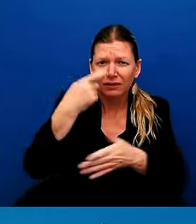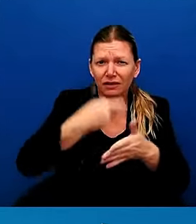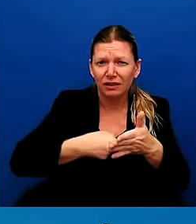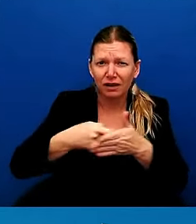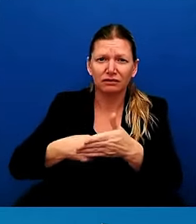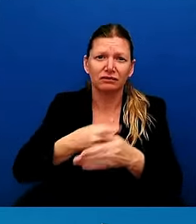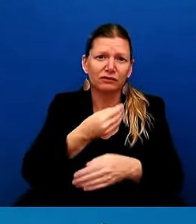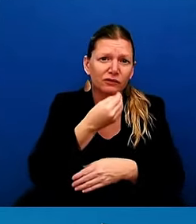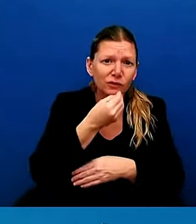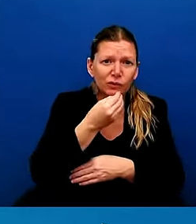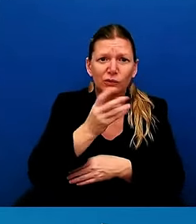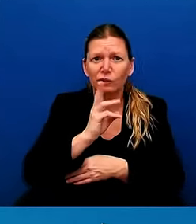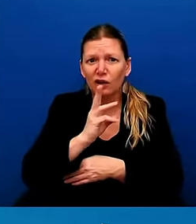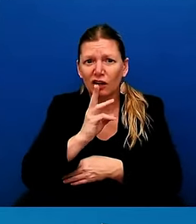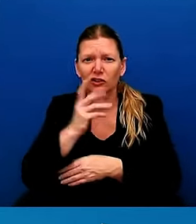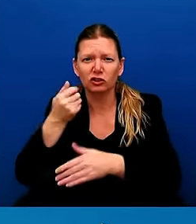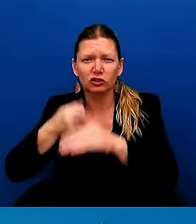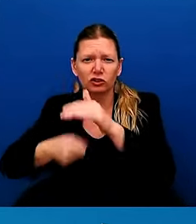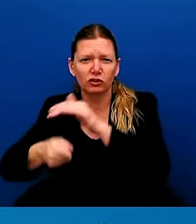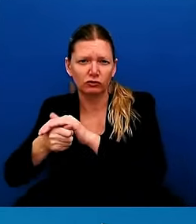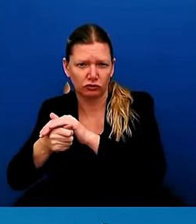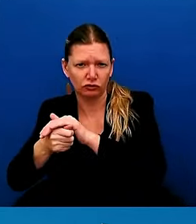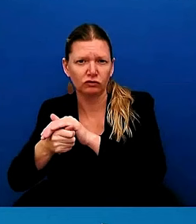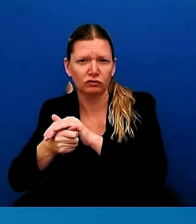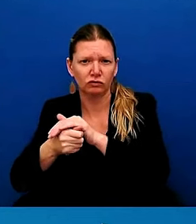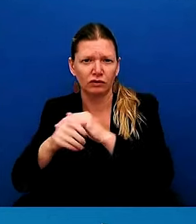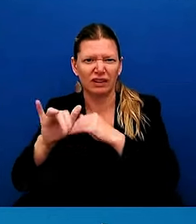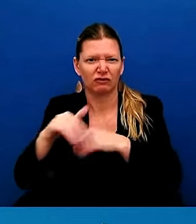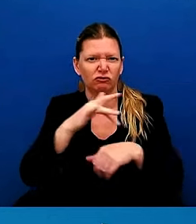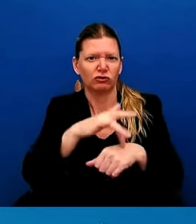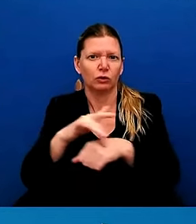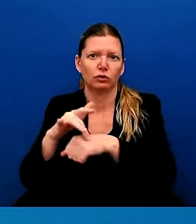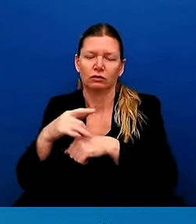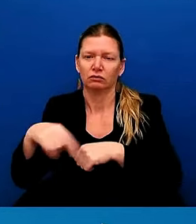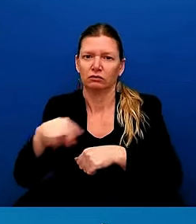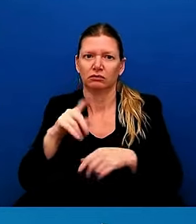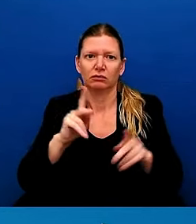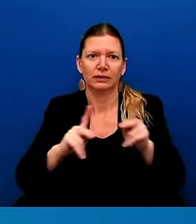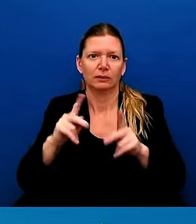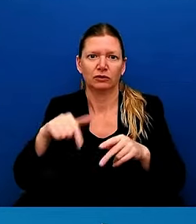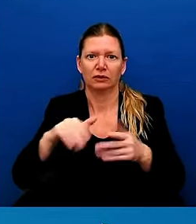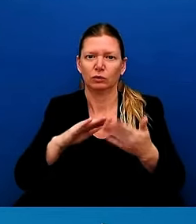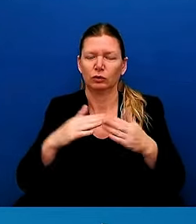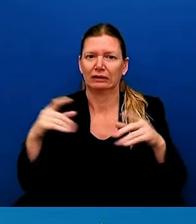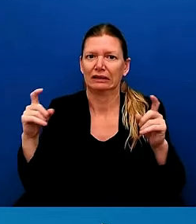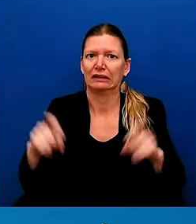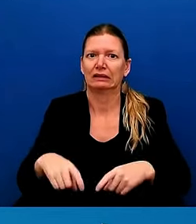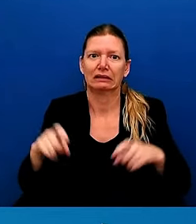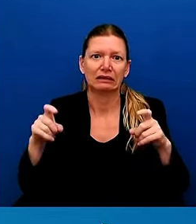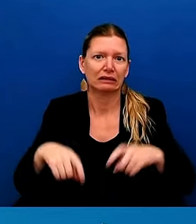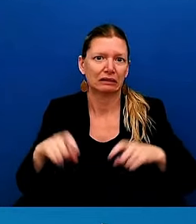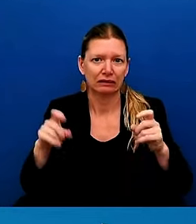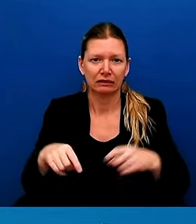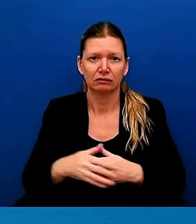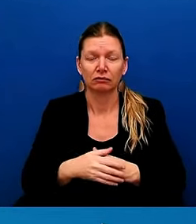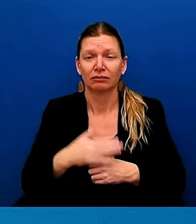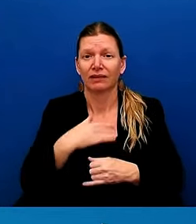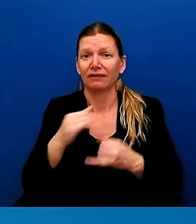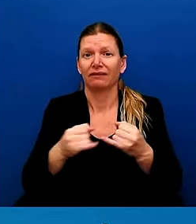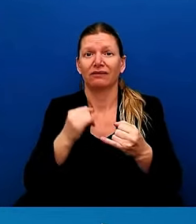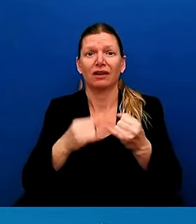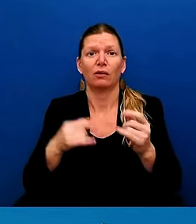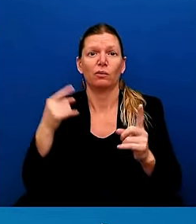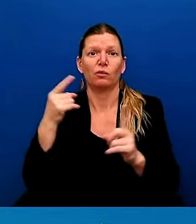by the members of this community. And so my final point to the residents of this community and the region